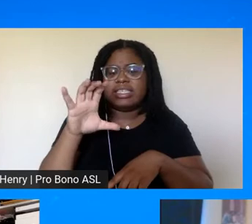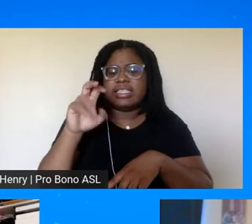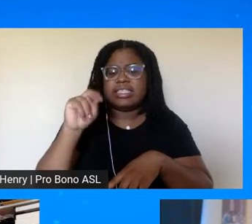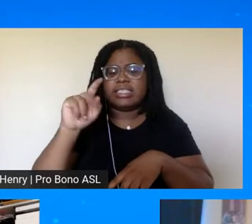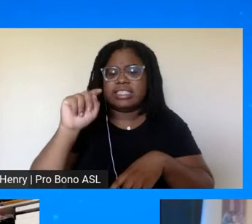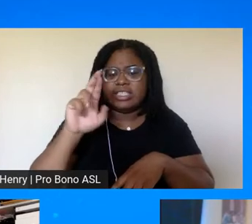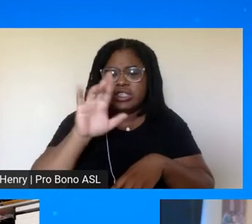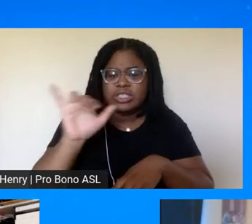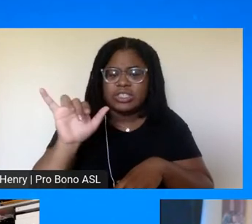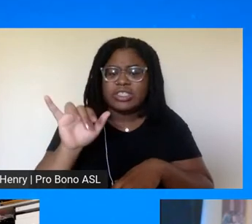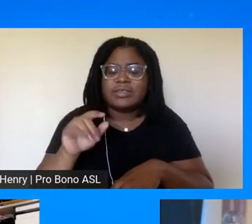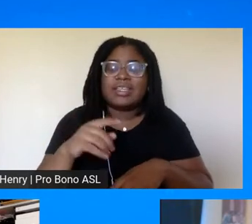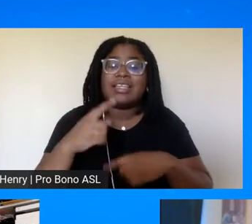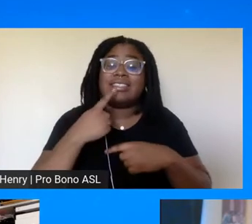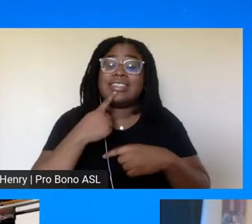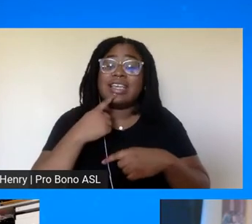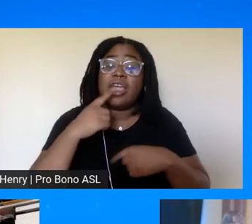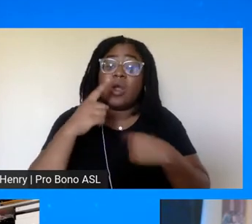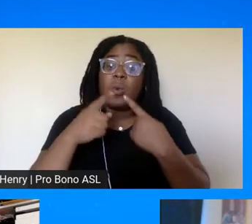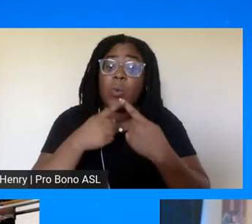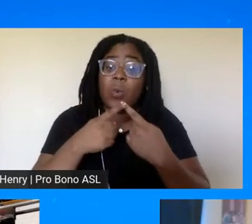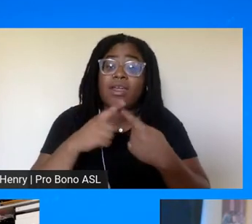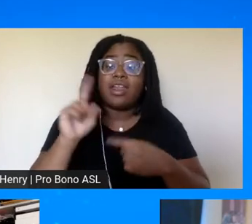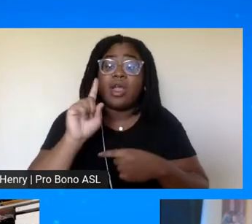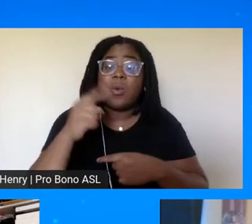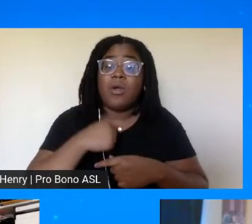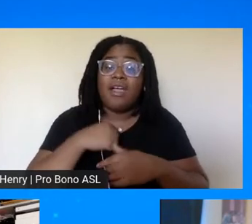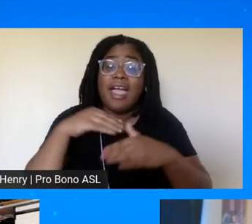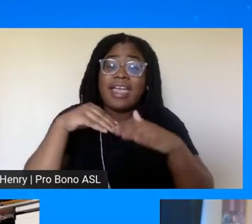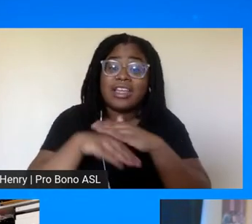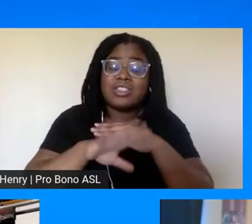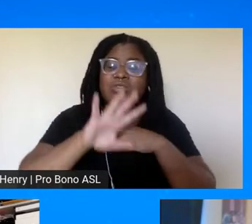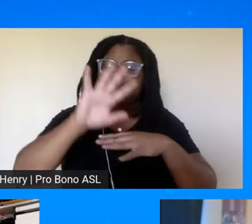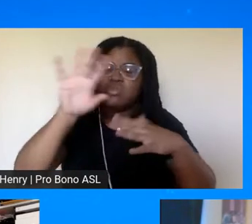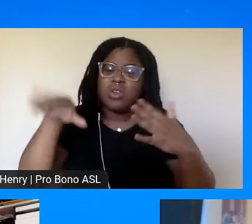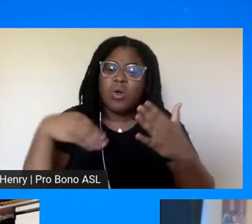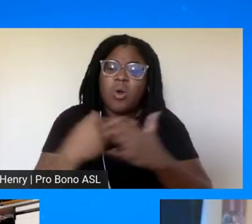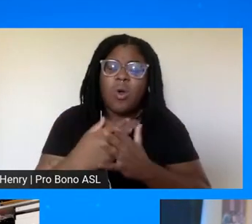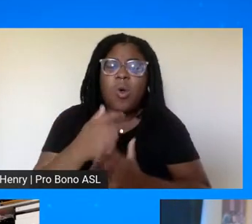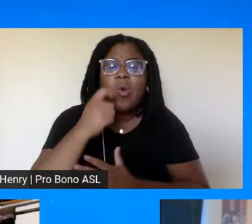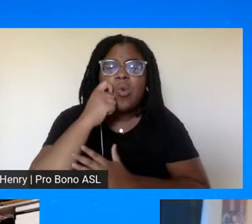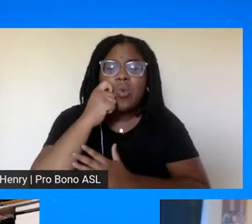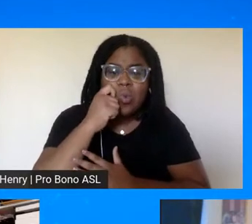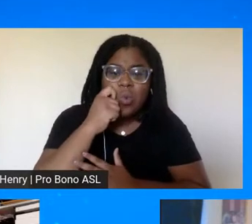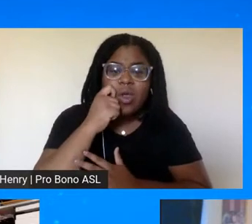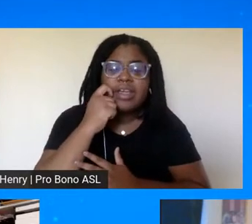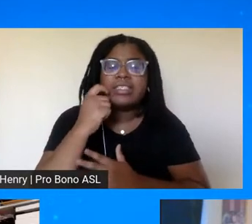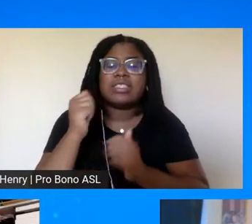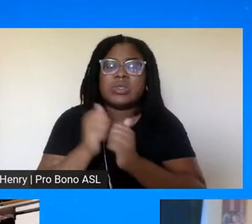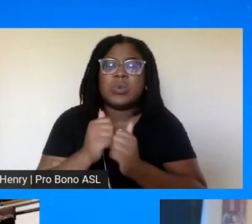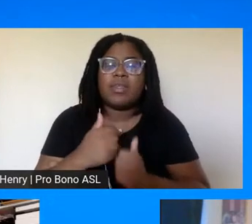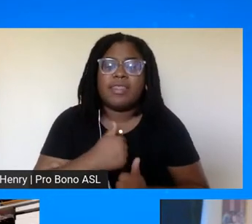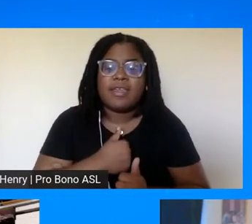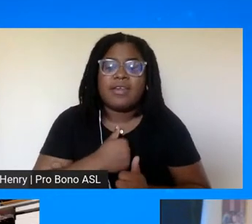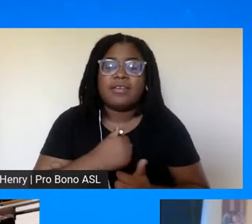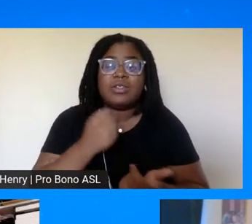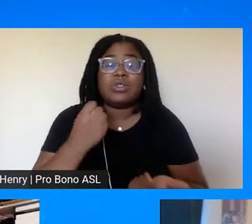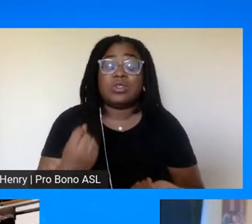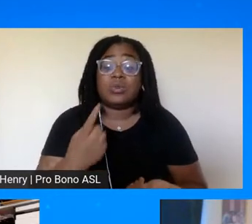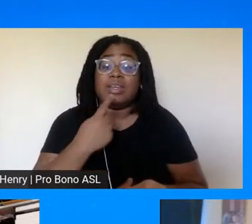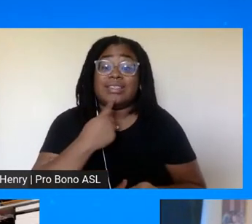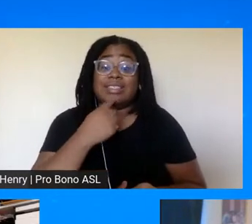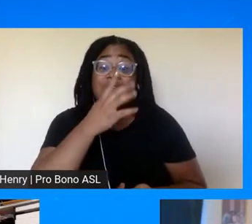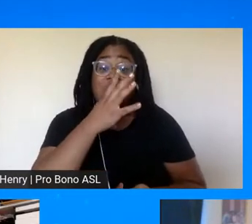and where i enter the entire race enters with me right so to this context when and where i enter talking about women the entire